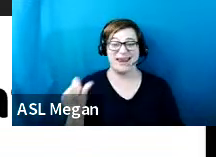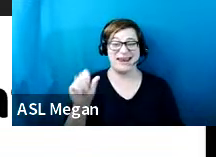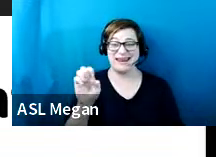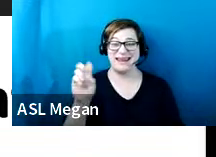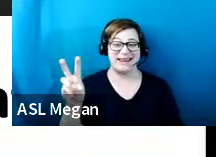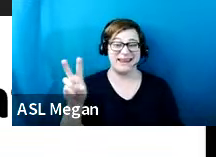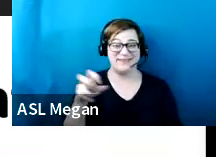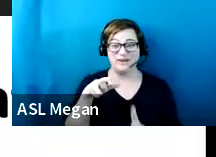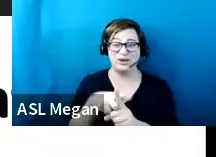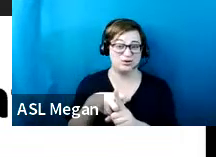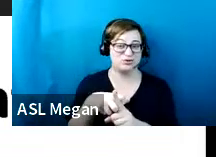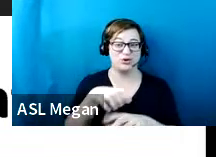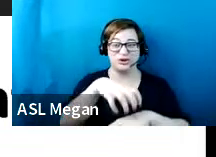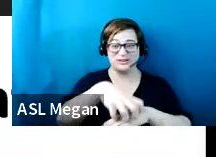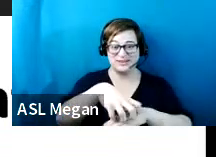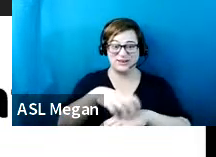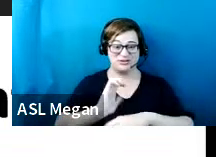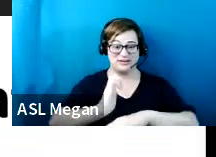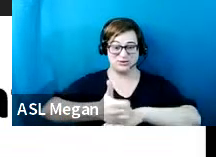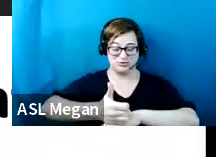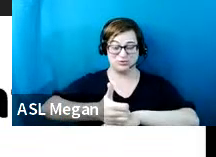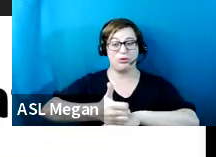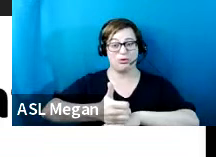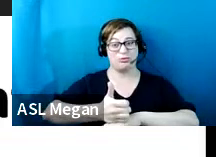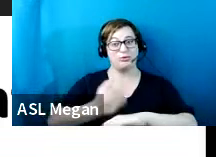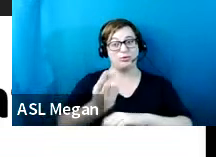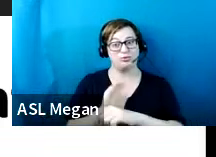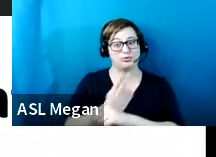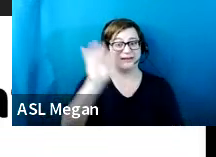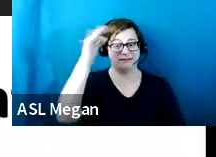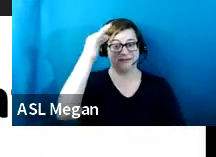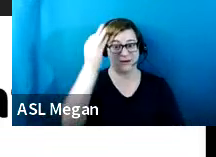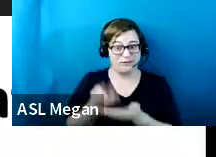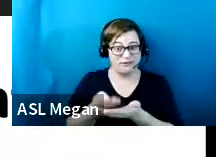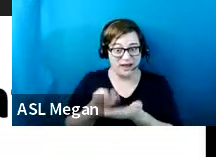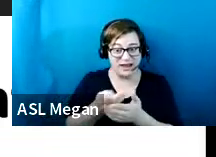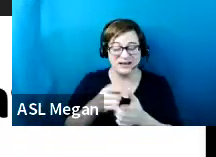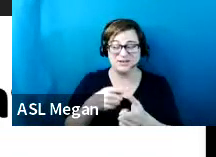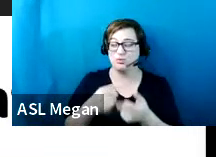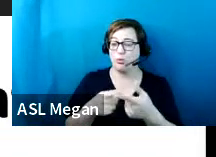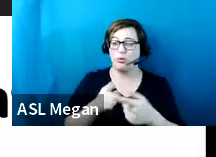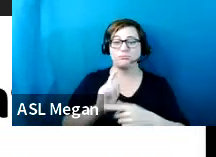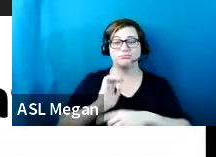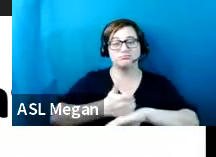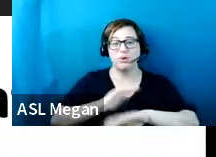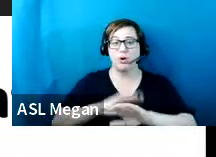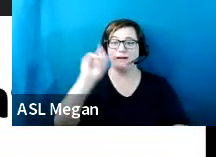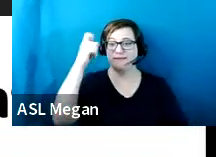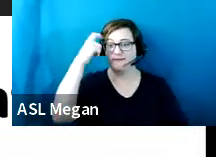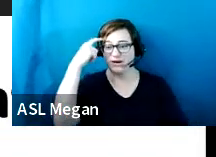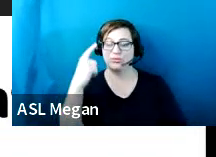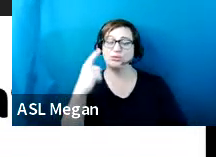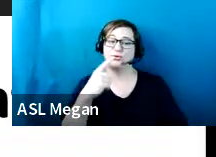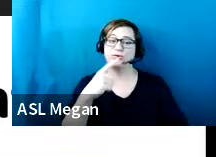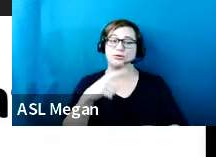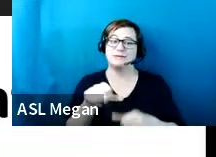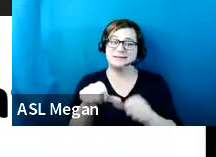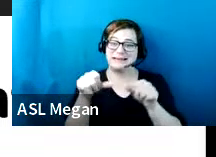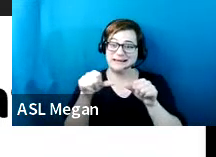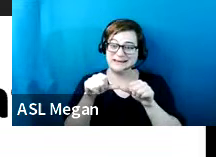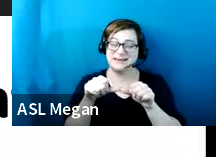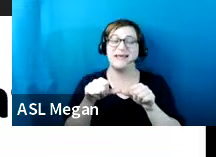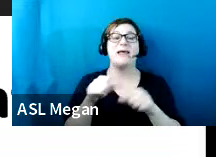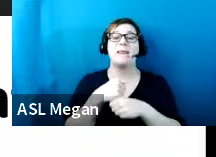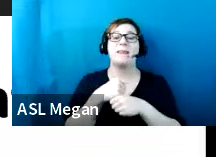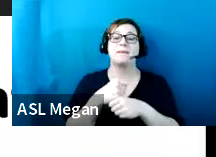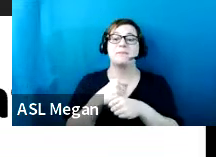charging stations that are installed using federal funds or on federal sites that the manufacturers are not going to make